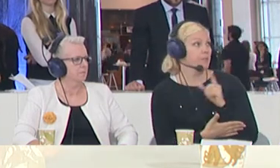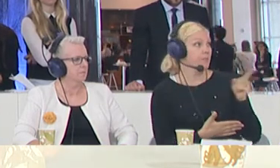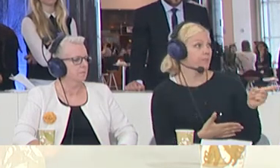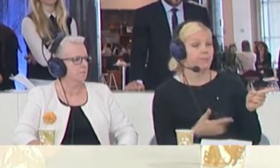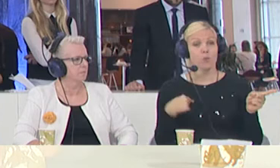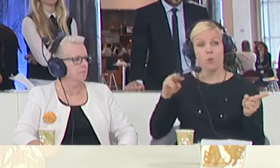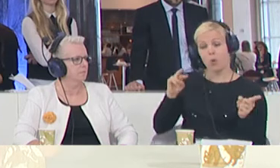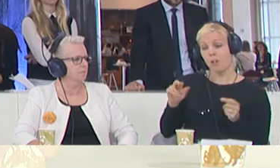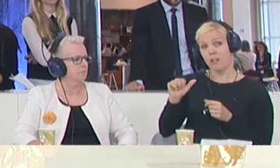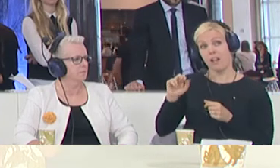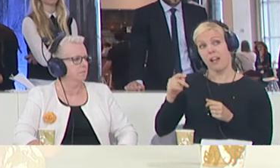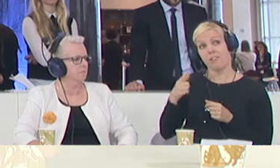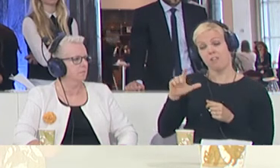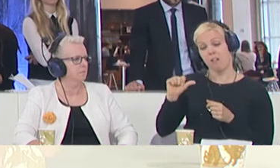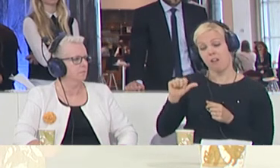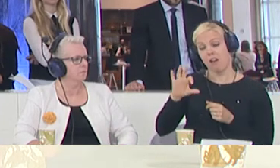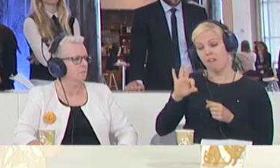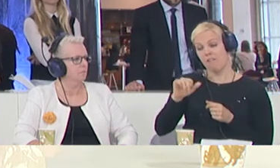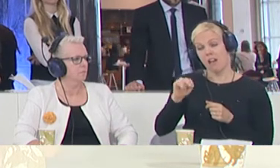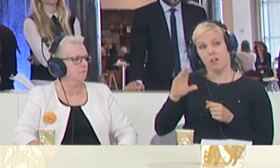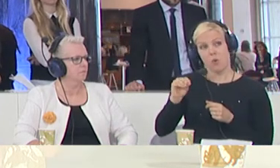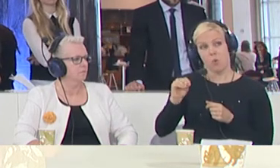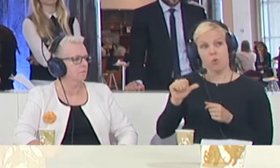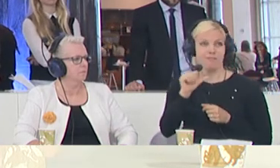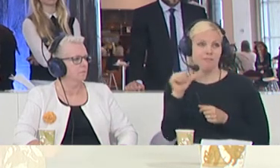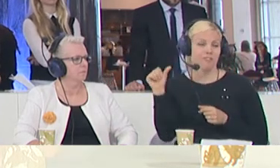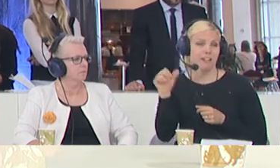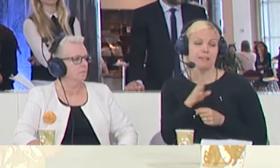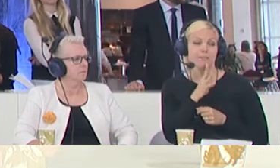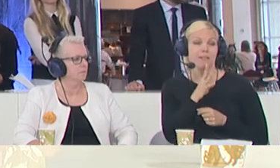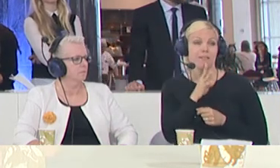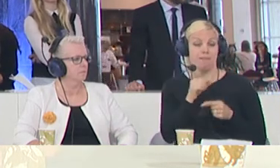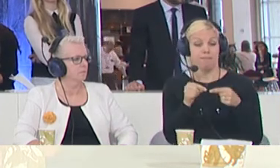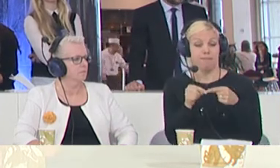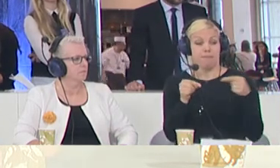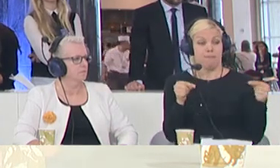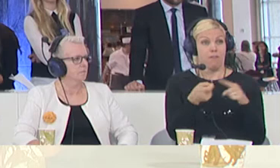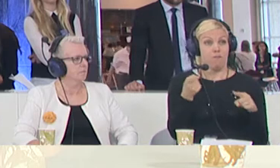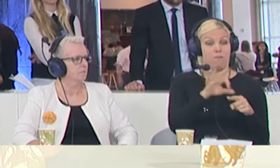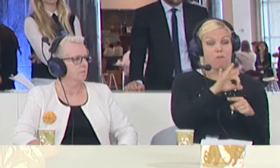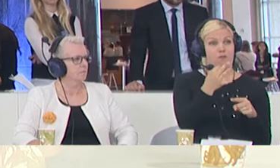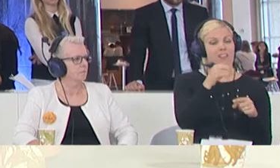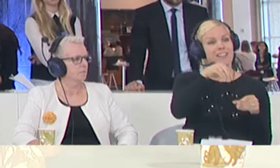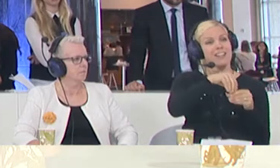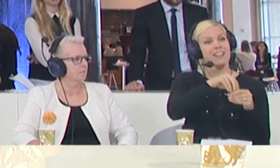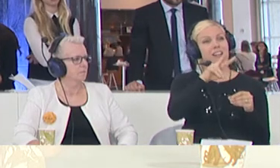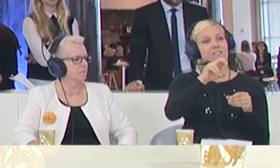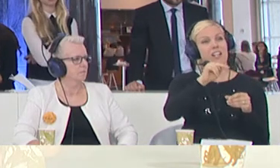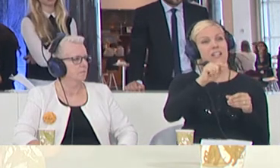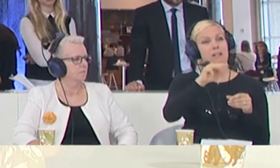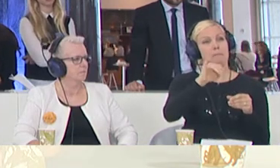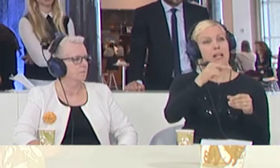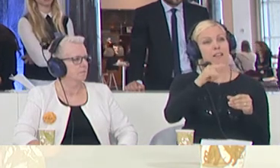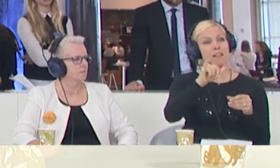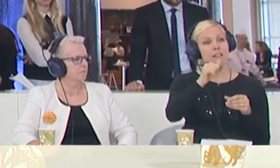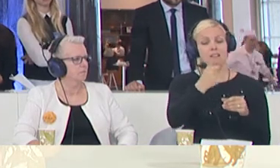just across from France and Ventimiglia, saying, we can't deal with these people, and we're going to let them run across your